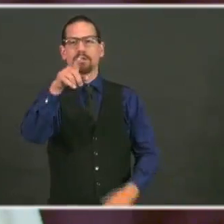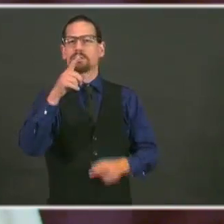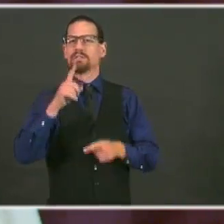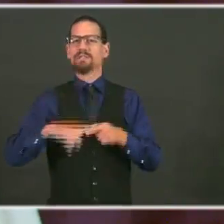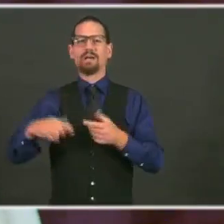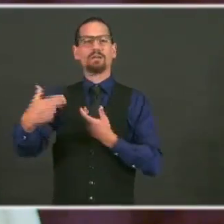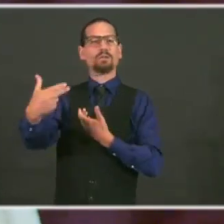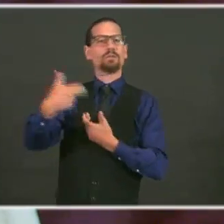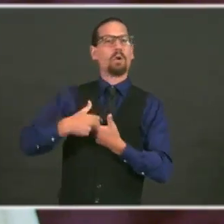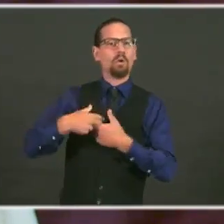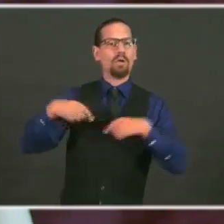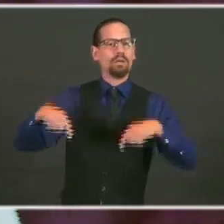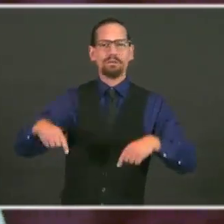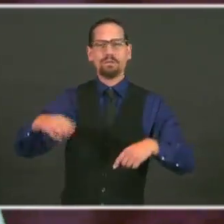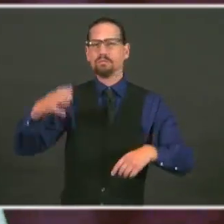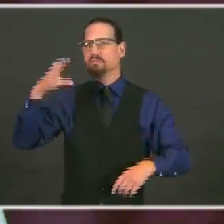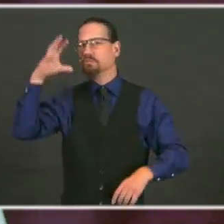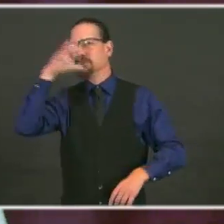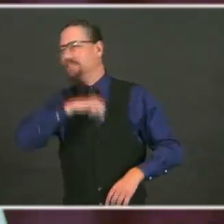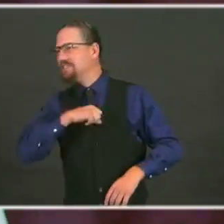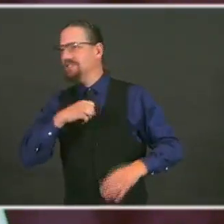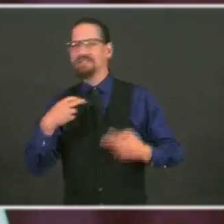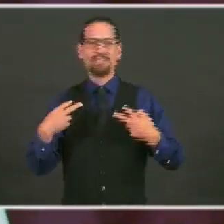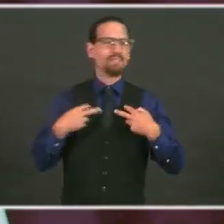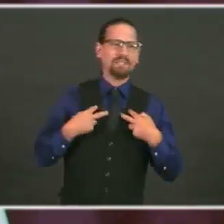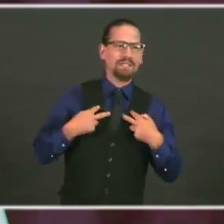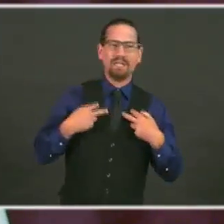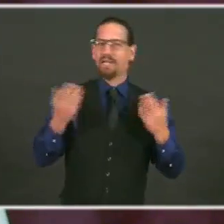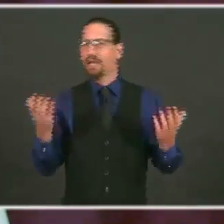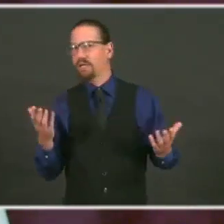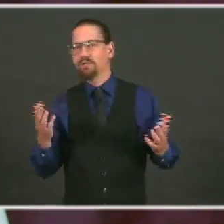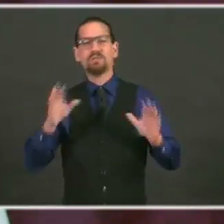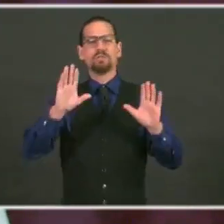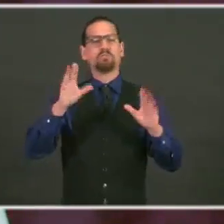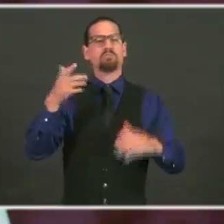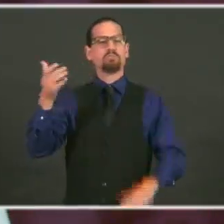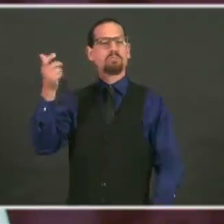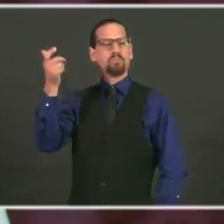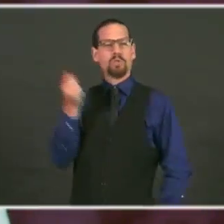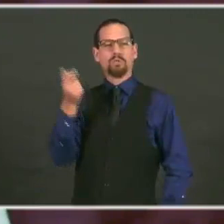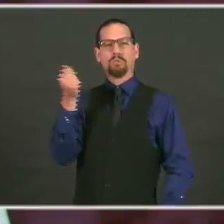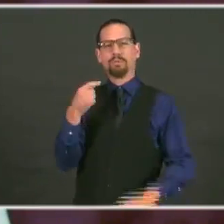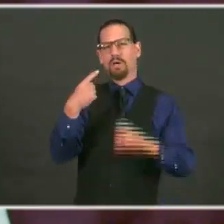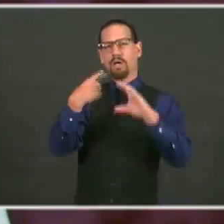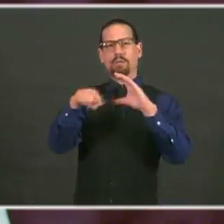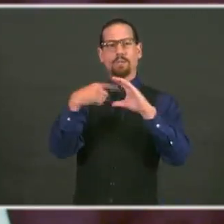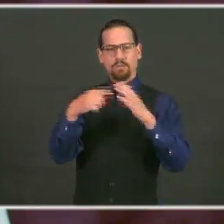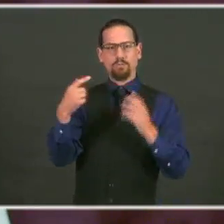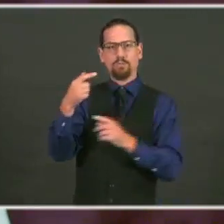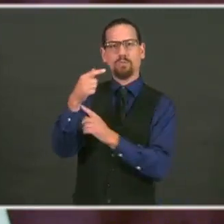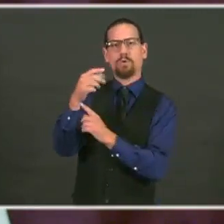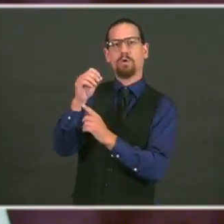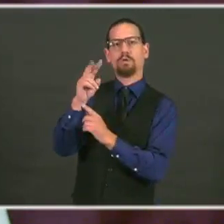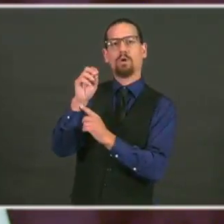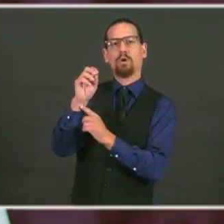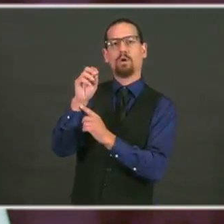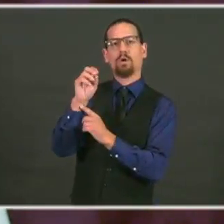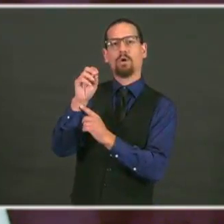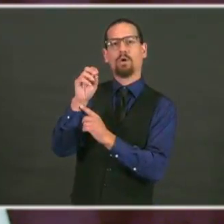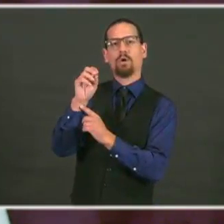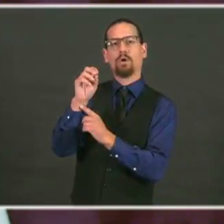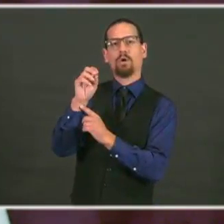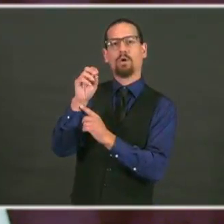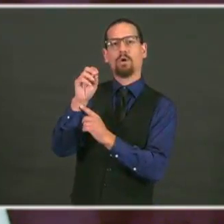encourage you to sign up for the daily email. You can do that at governor.ri.gov. Governor